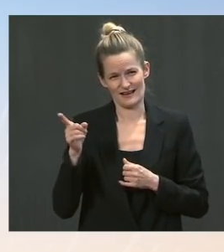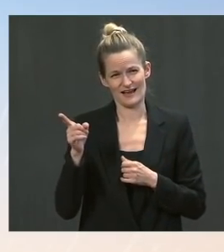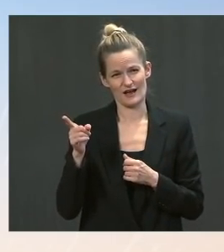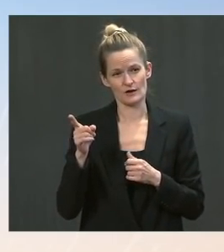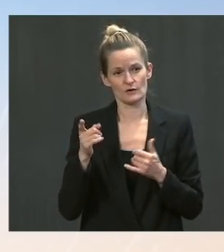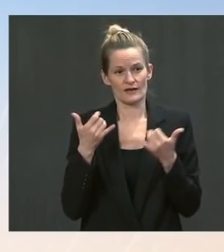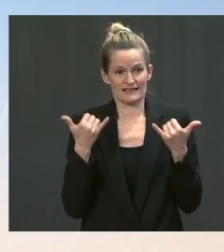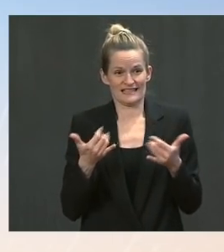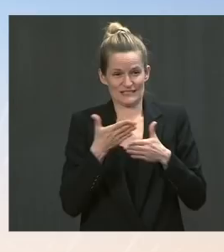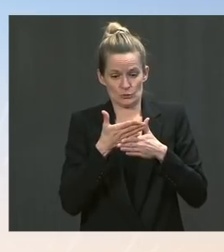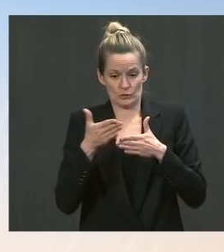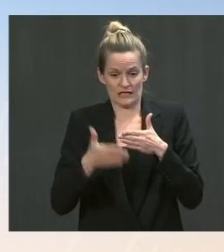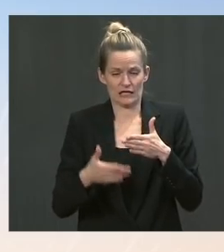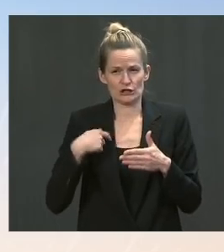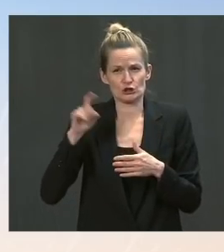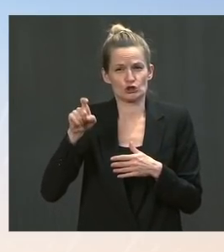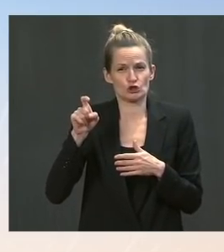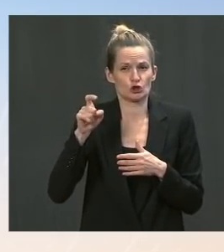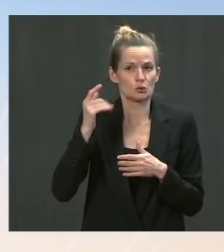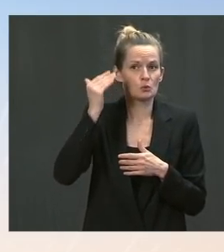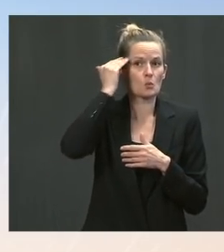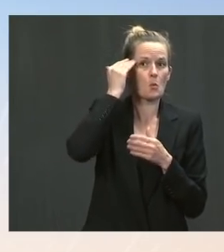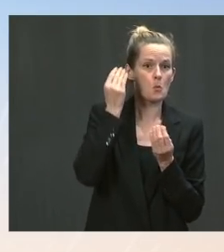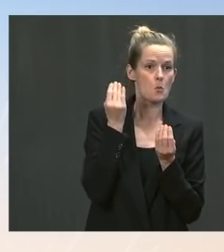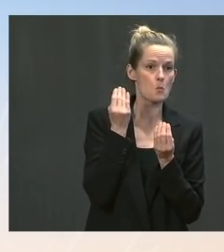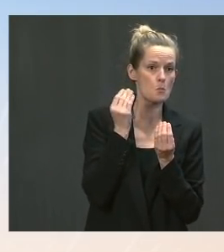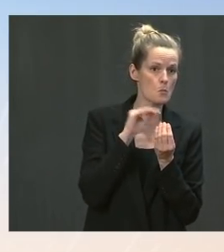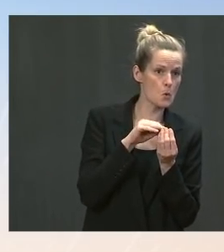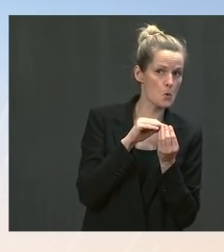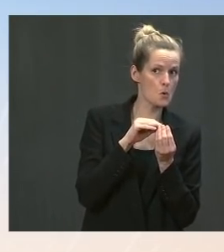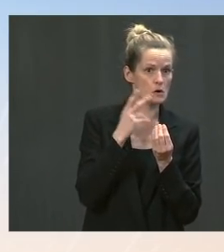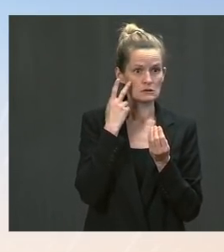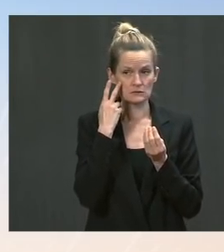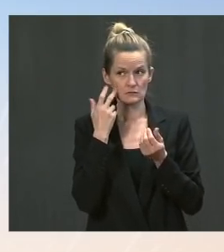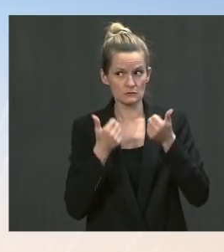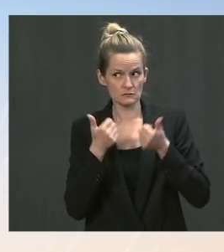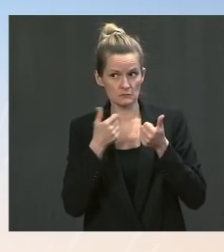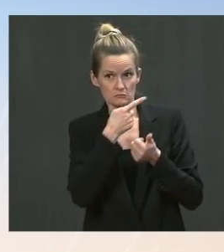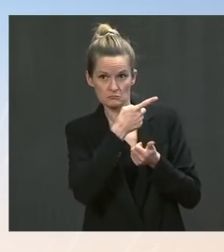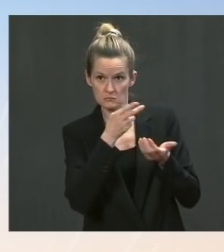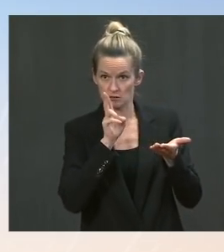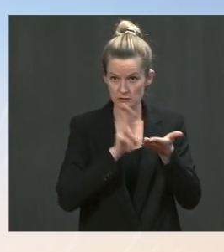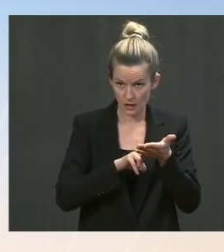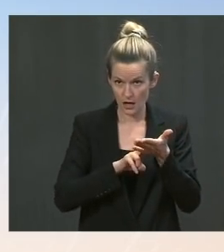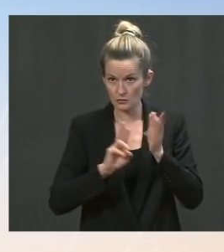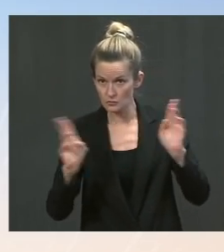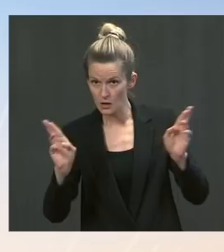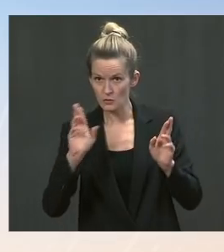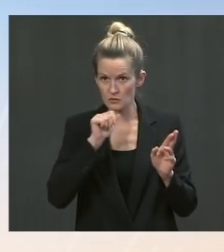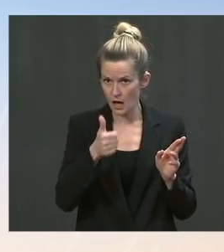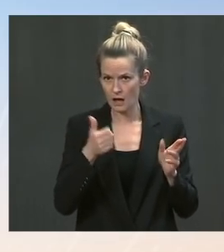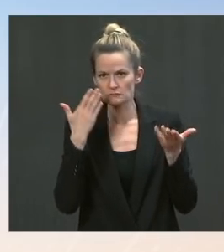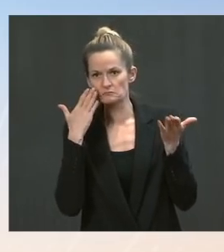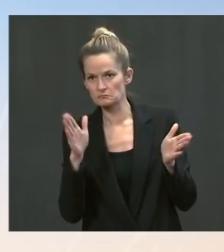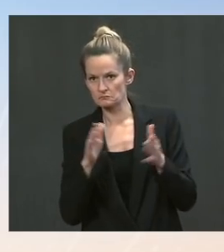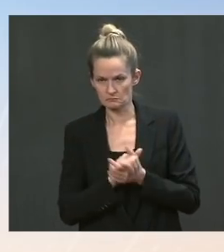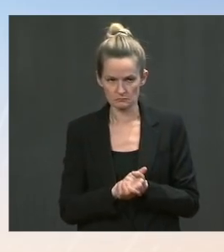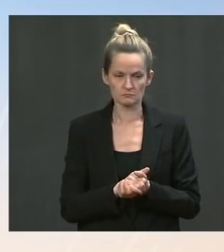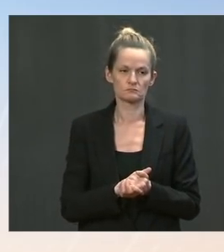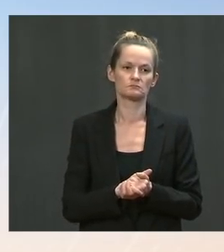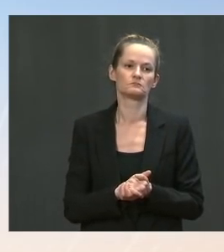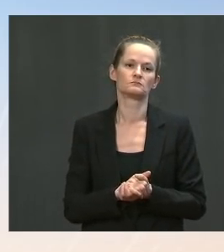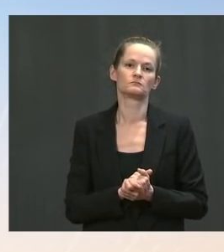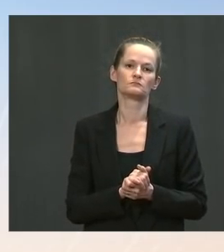Go ahead, Fred. Go ahead. The me? Ms. Yes. thank you so much. The White House recently asserted in a memo that